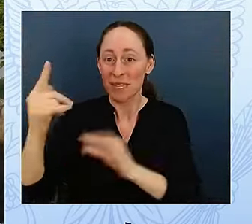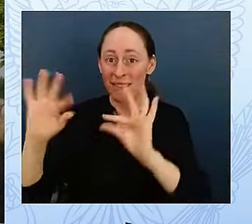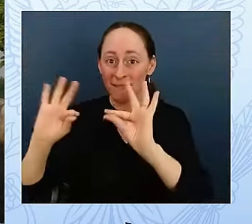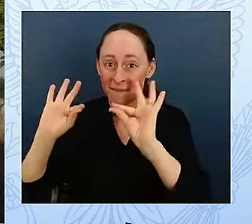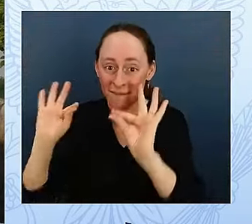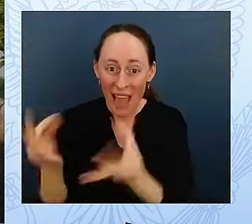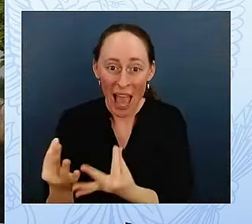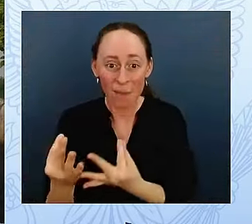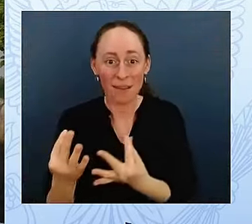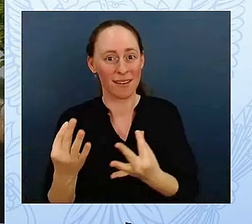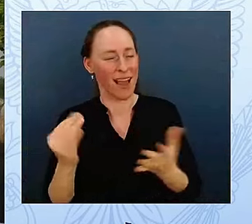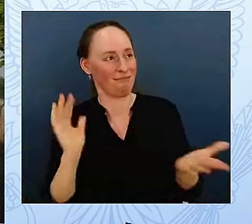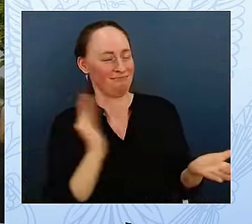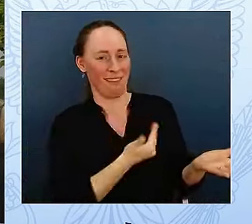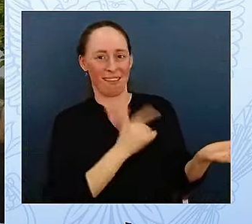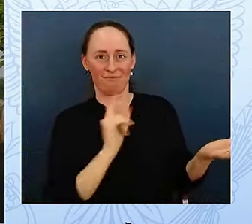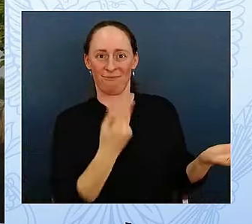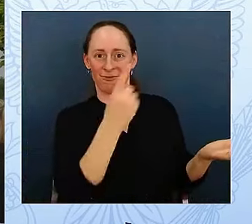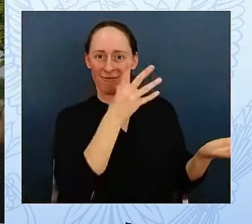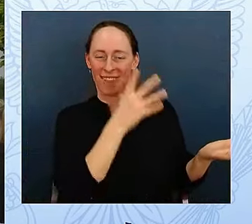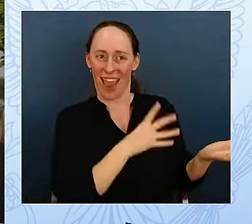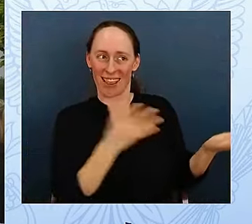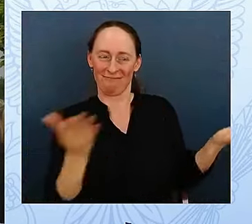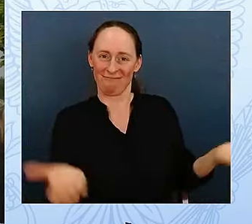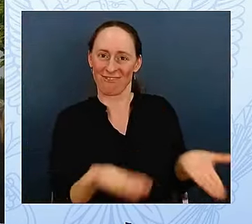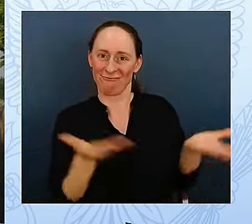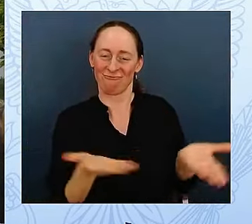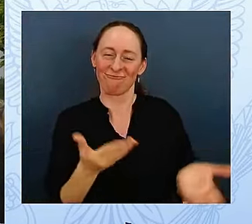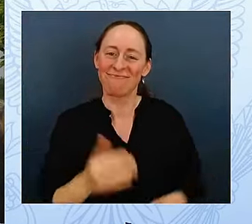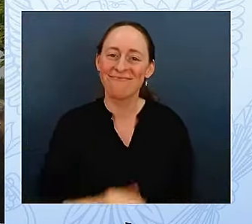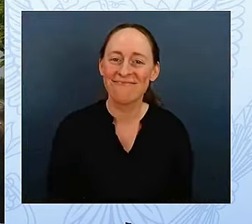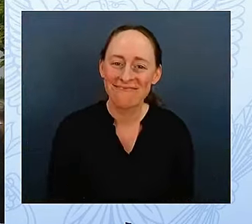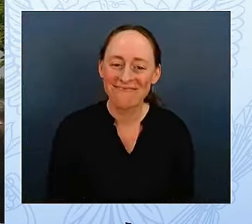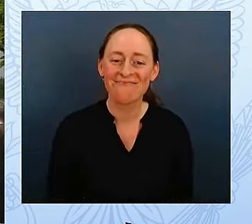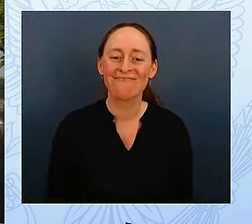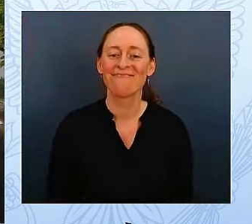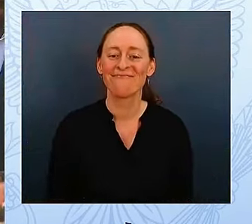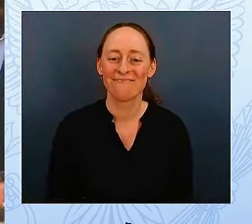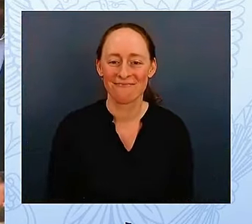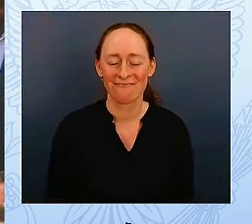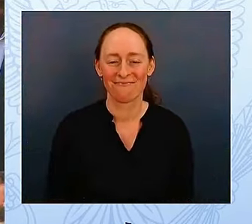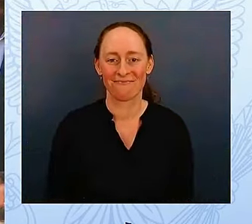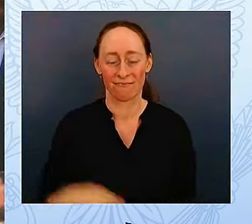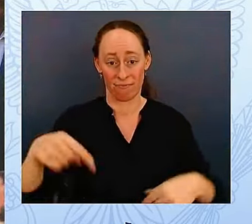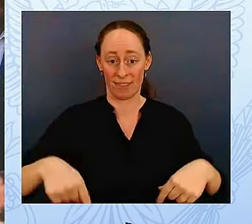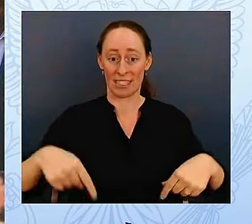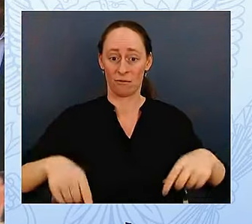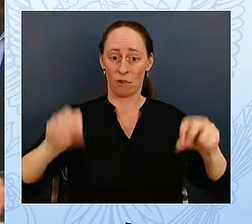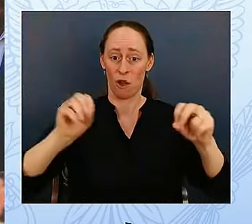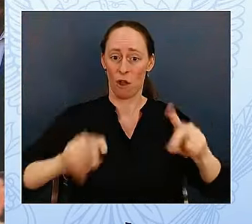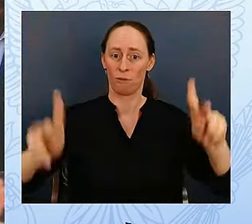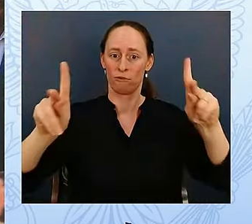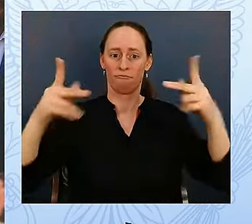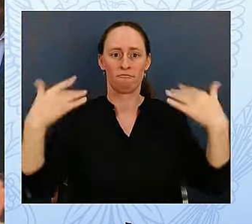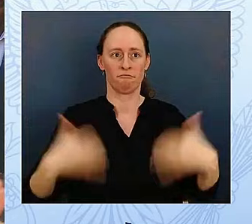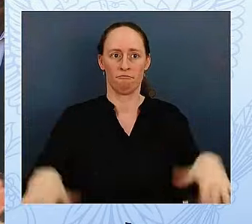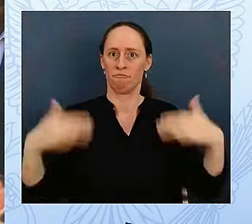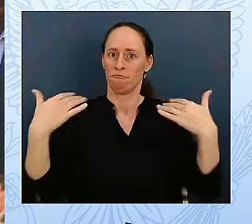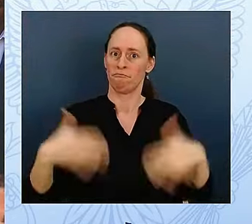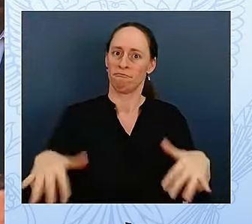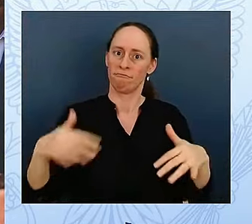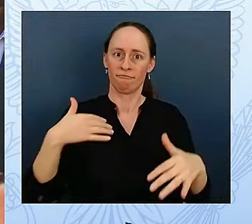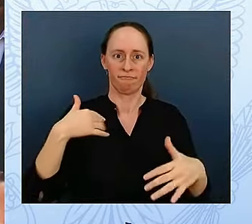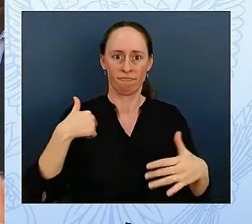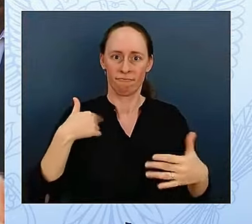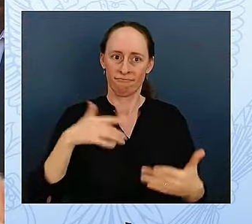I am given this opportunity, rare enough these days, to morph once again into the wonderful character that changed my life and a lot of